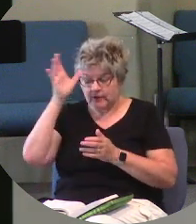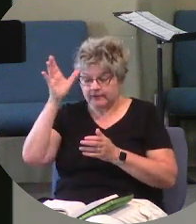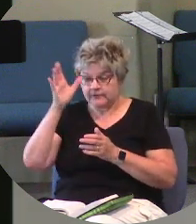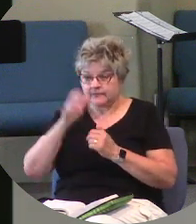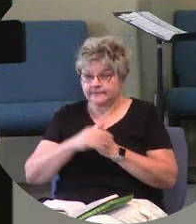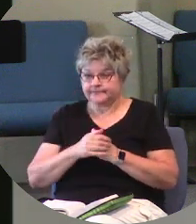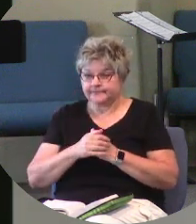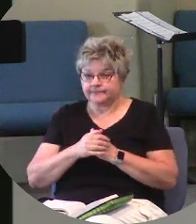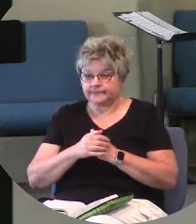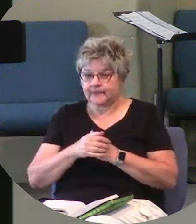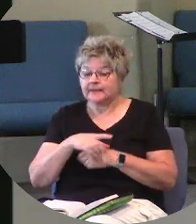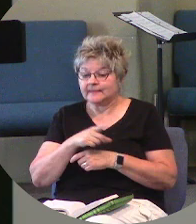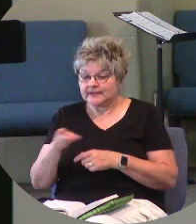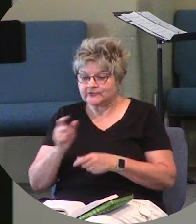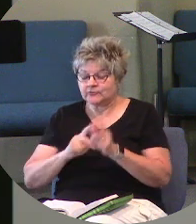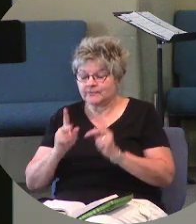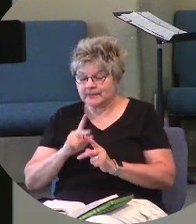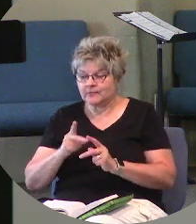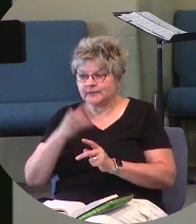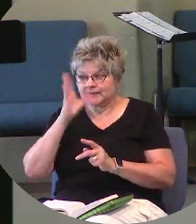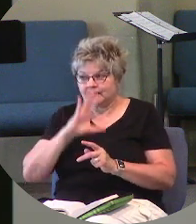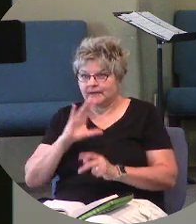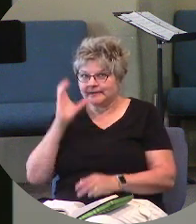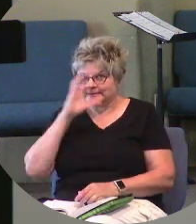and these are the people that God is seeking.